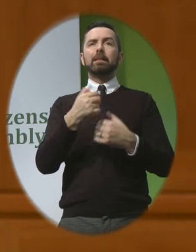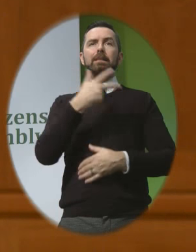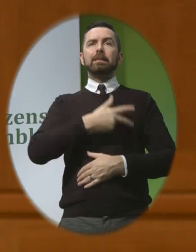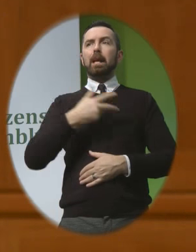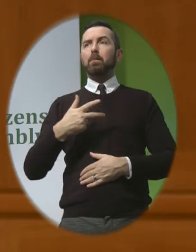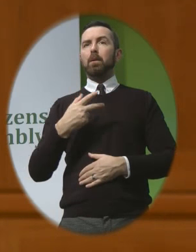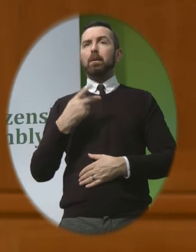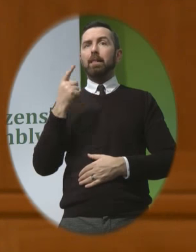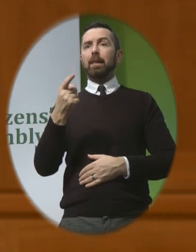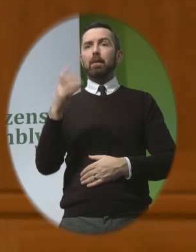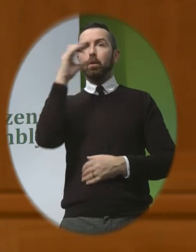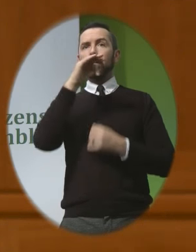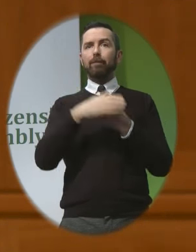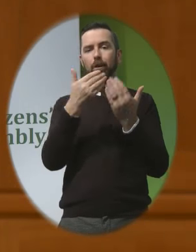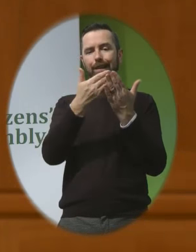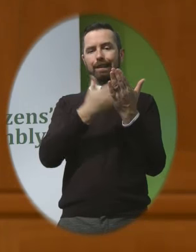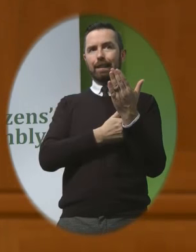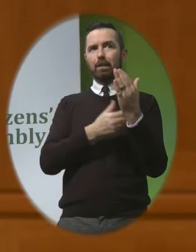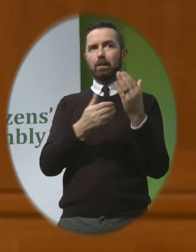what appears to be a eugenics policy?